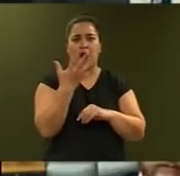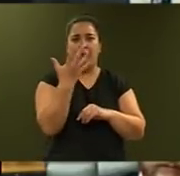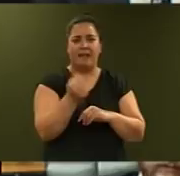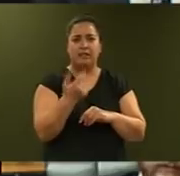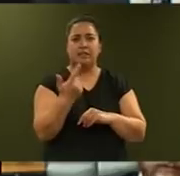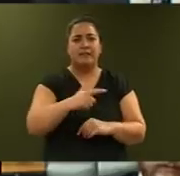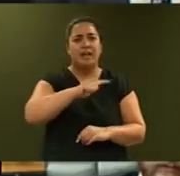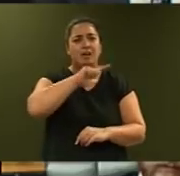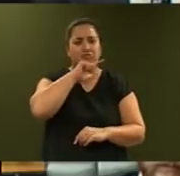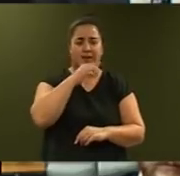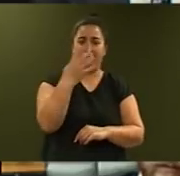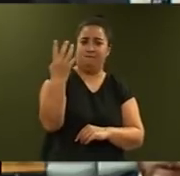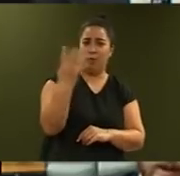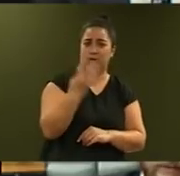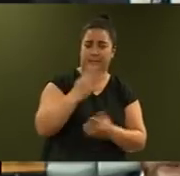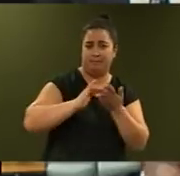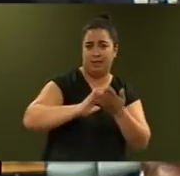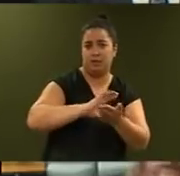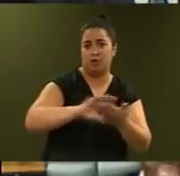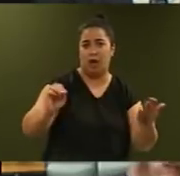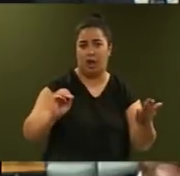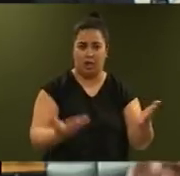million boost over four years.